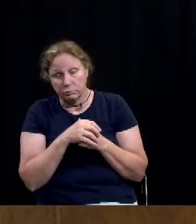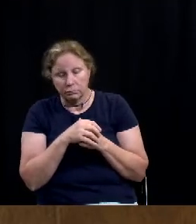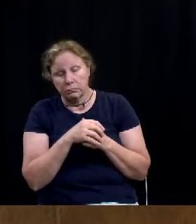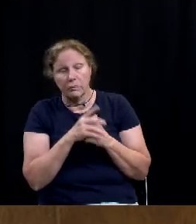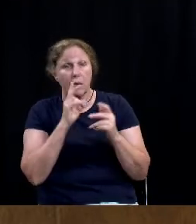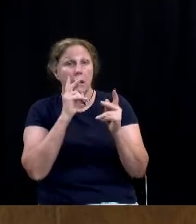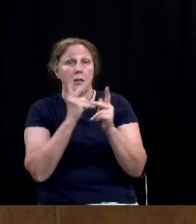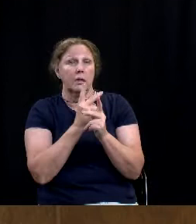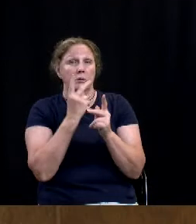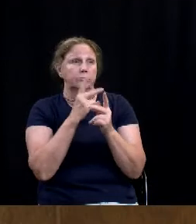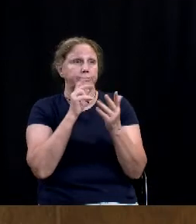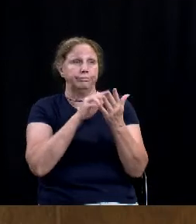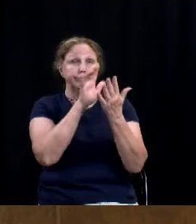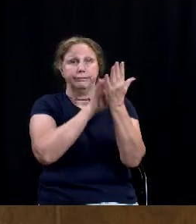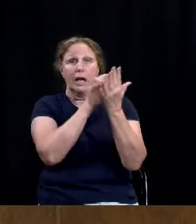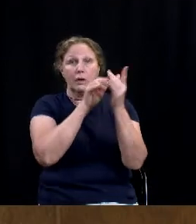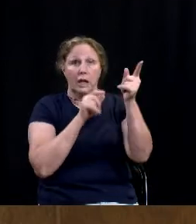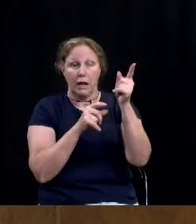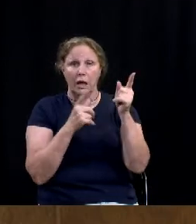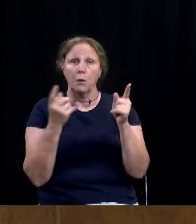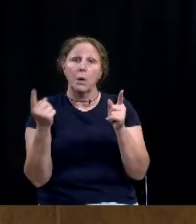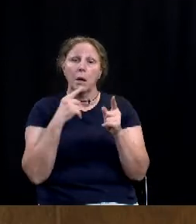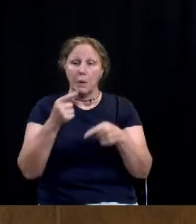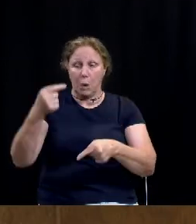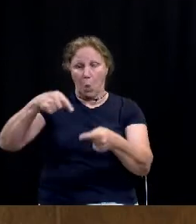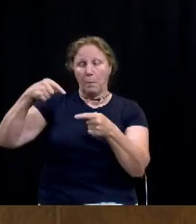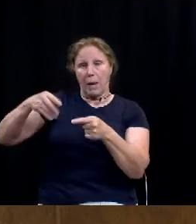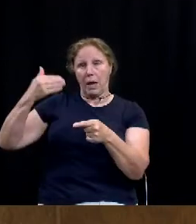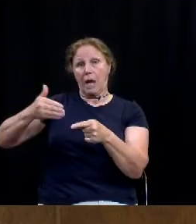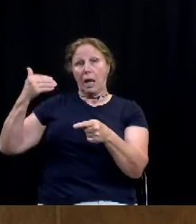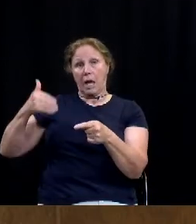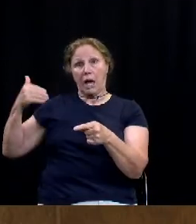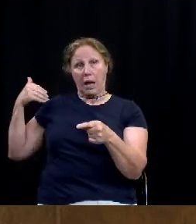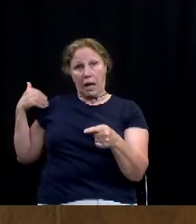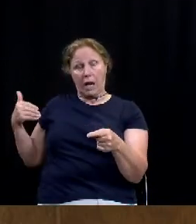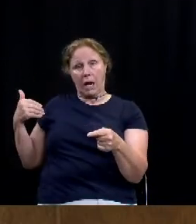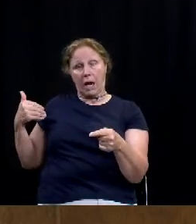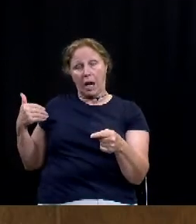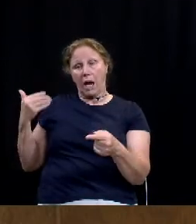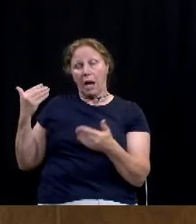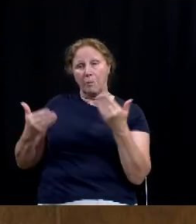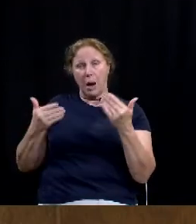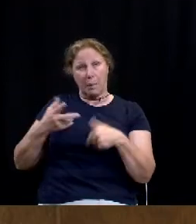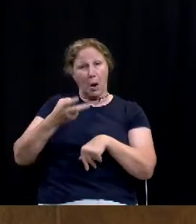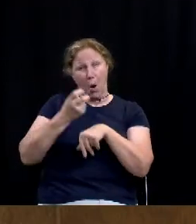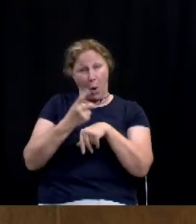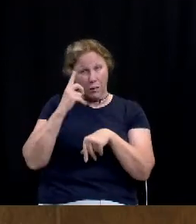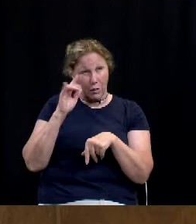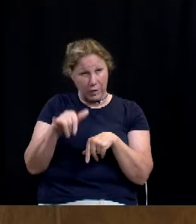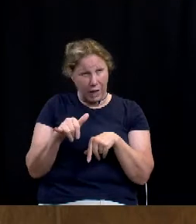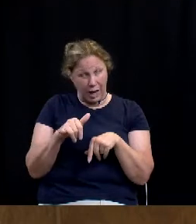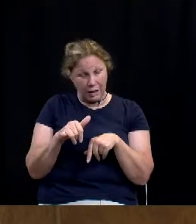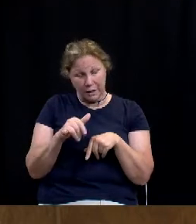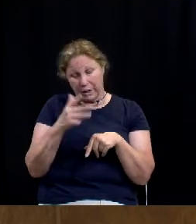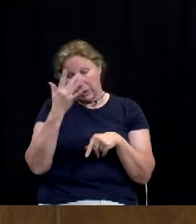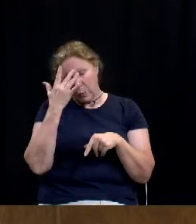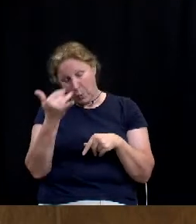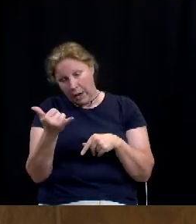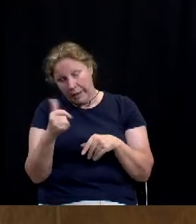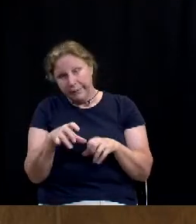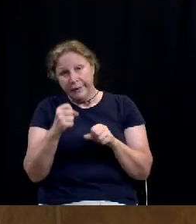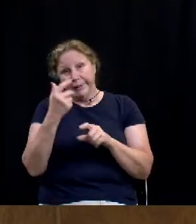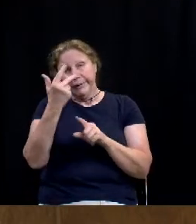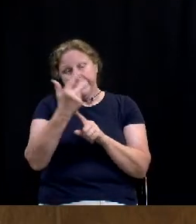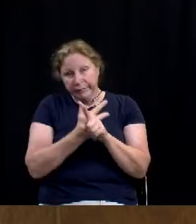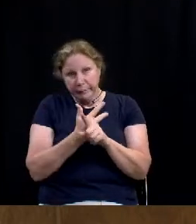you know, I know I can understand wanting to go back a few years, but part of the reason why it's probably very difficult to do so and why it's going to take three months